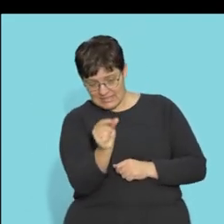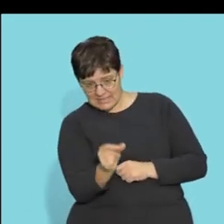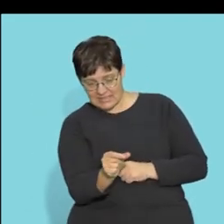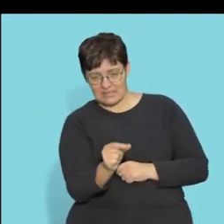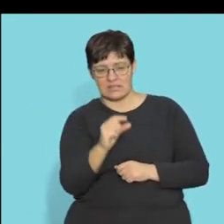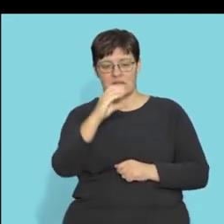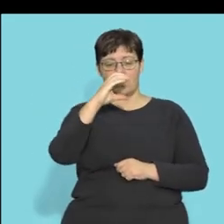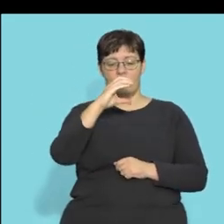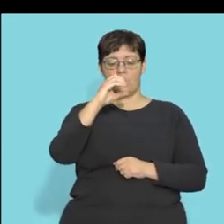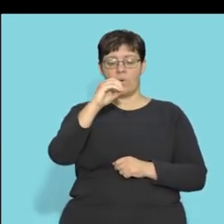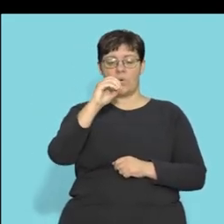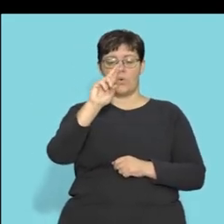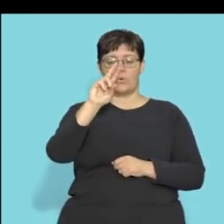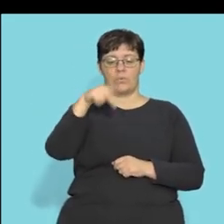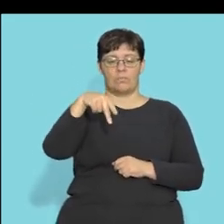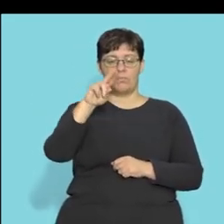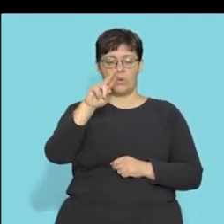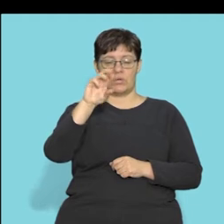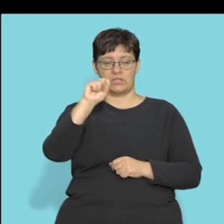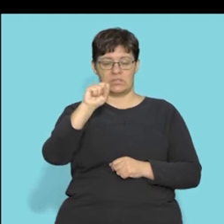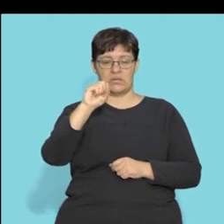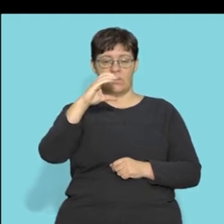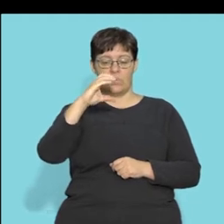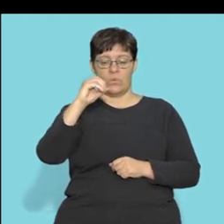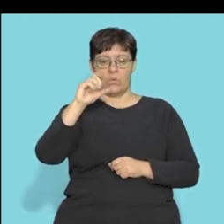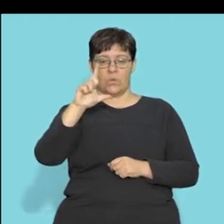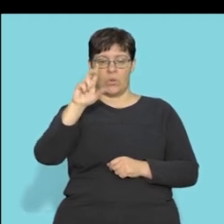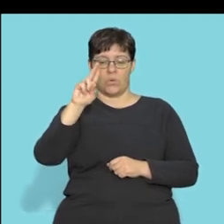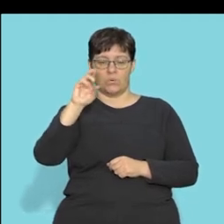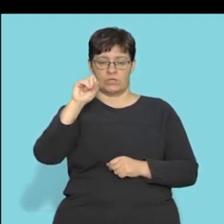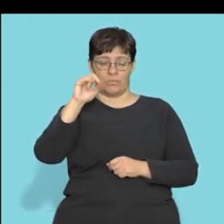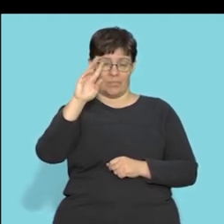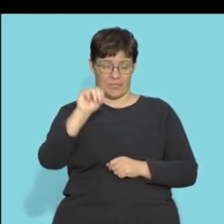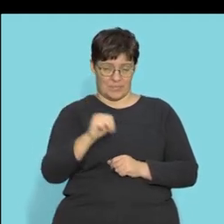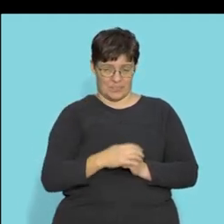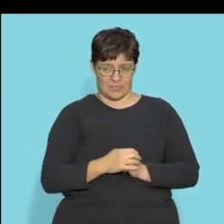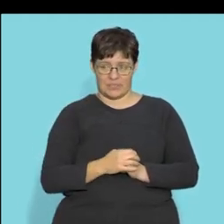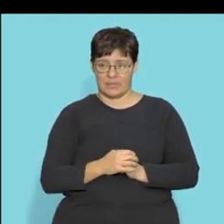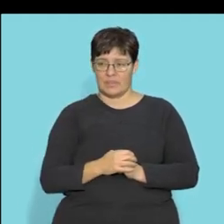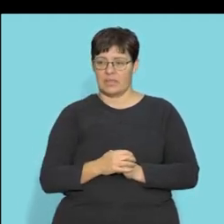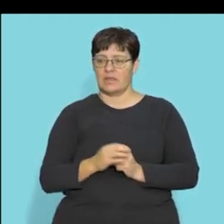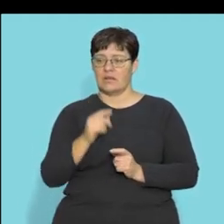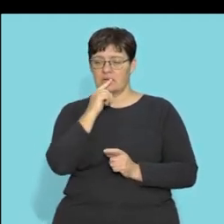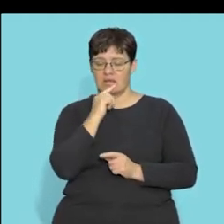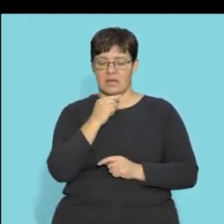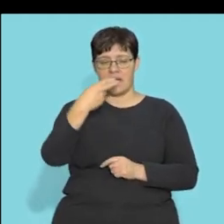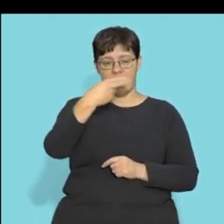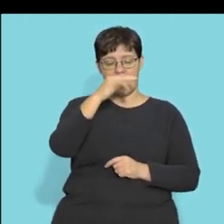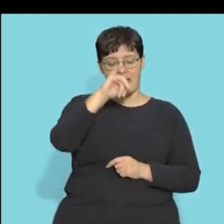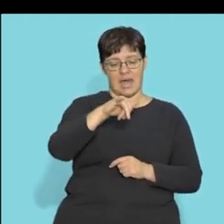here is the corpus callusum corpus callusum then you have the